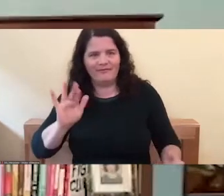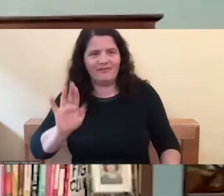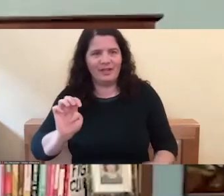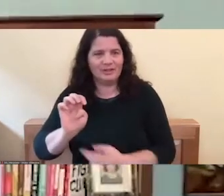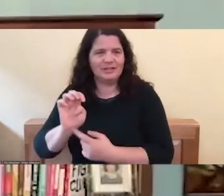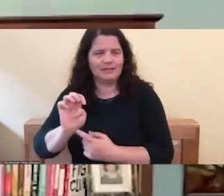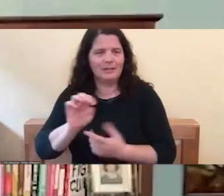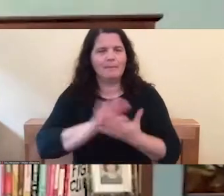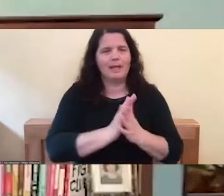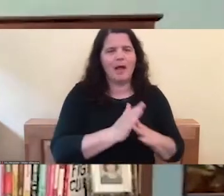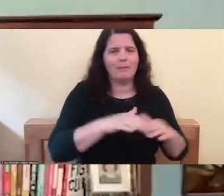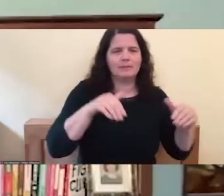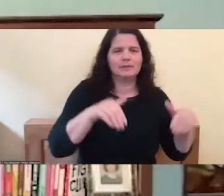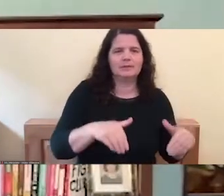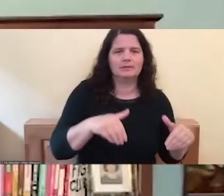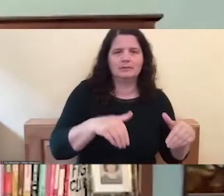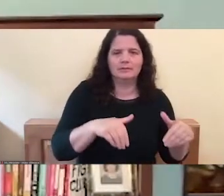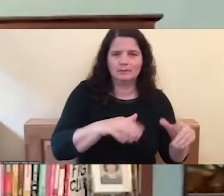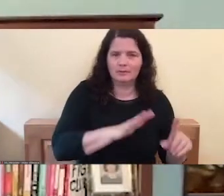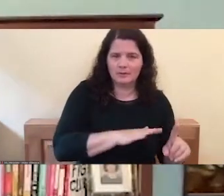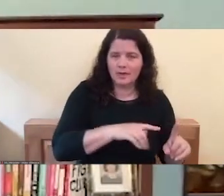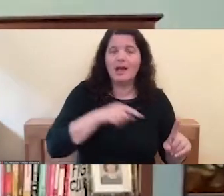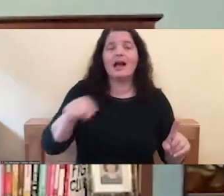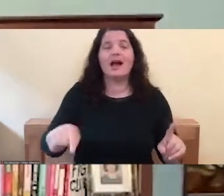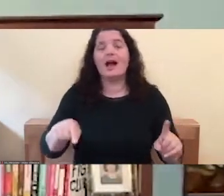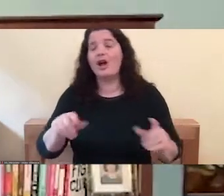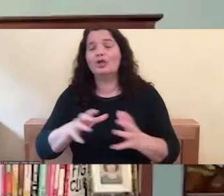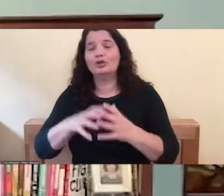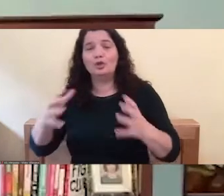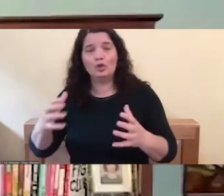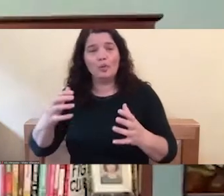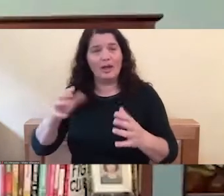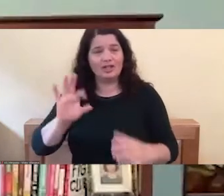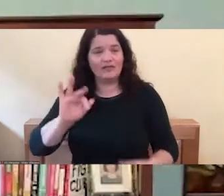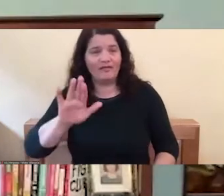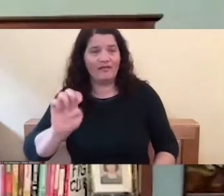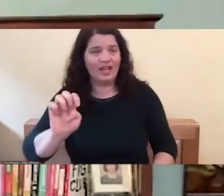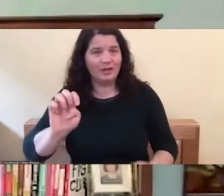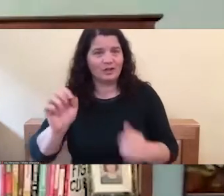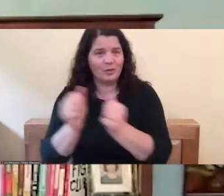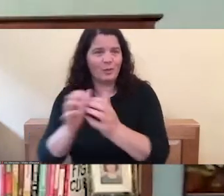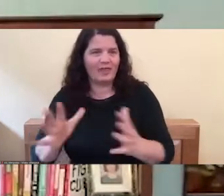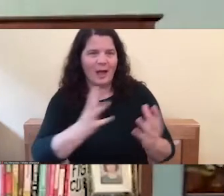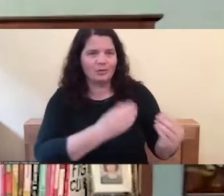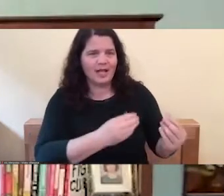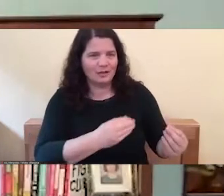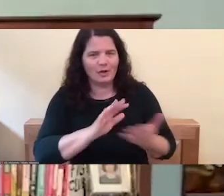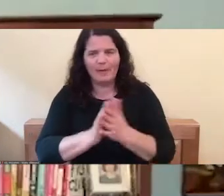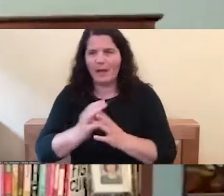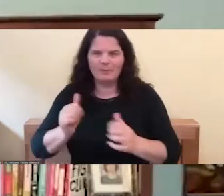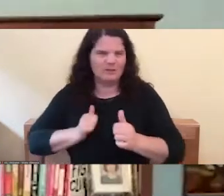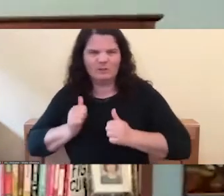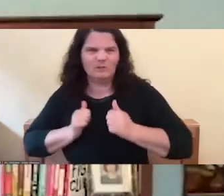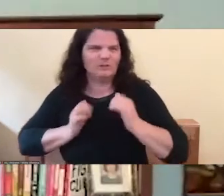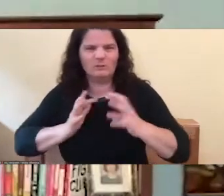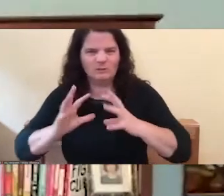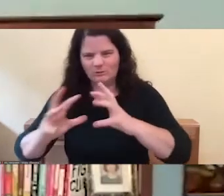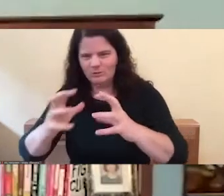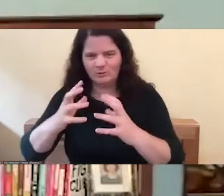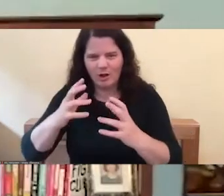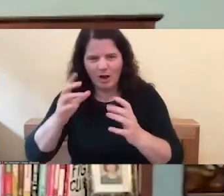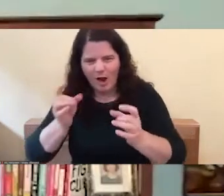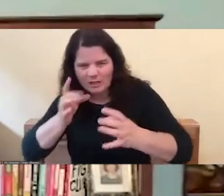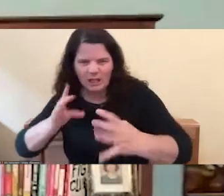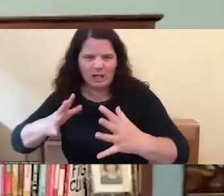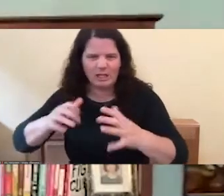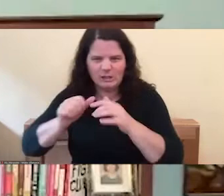hand, too much fierceness without tenderness becomes like hostility and endless striving and driving. And, you know, that's not good either. I mean,